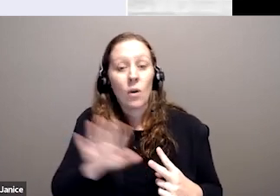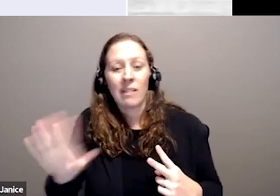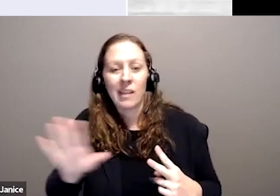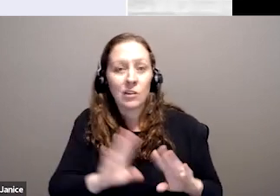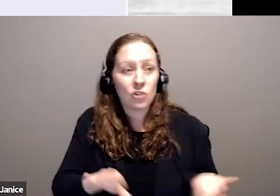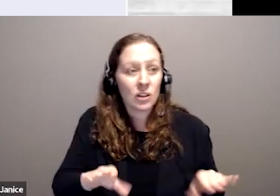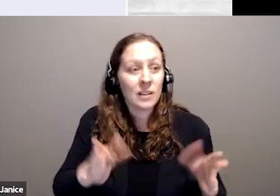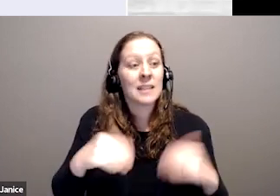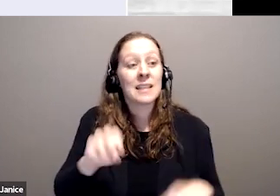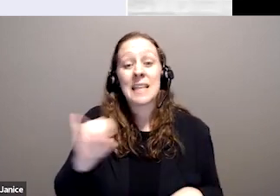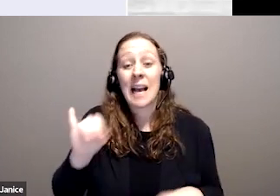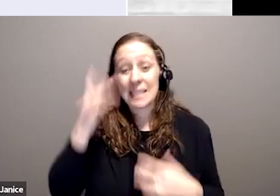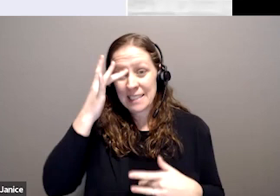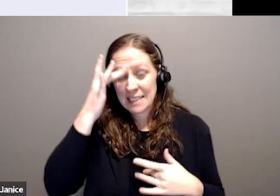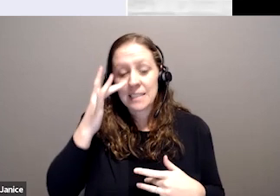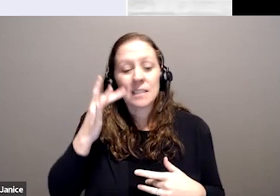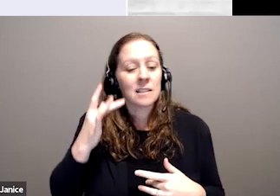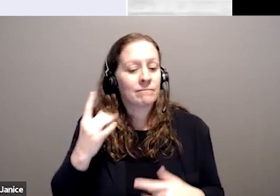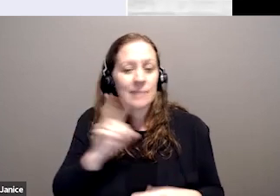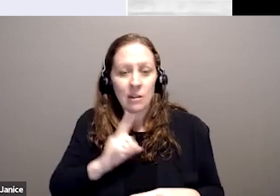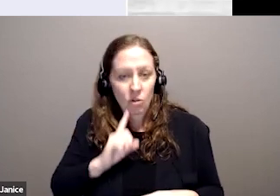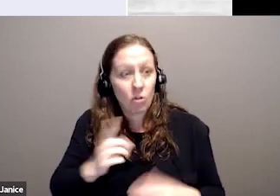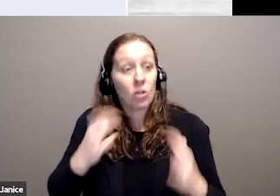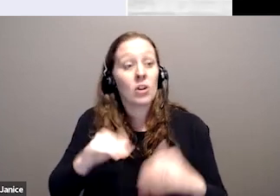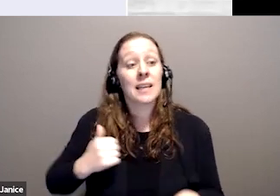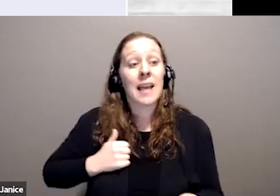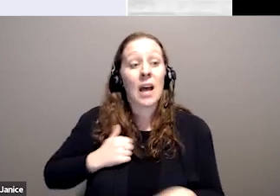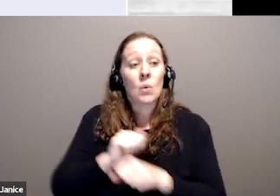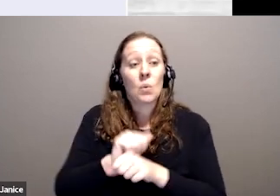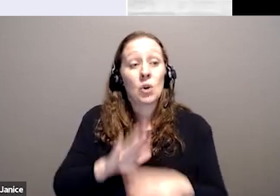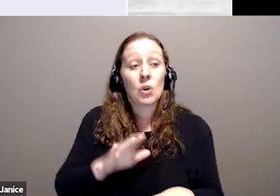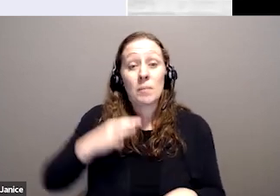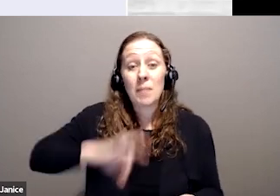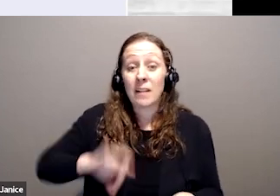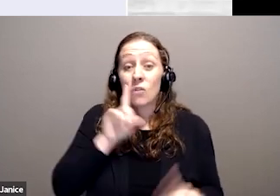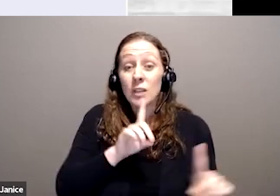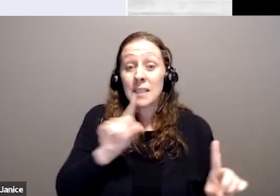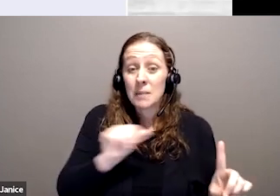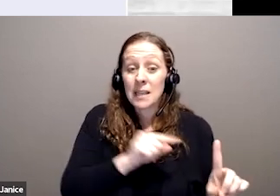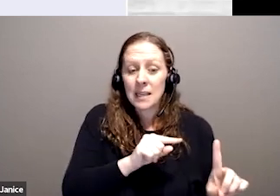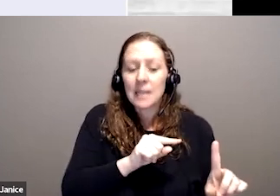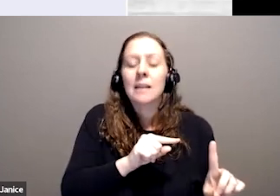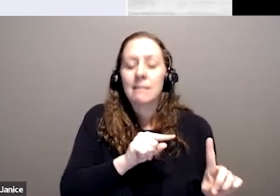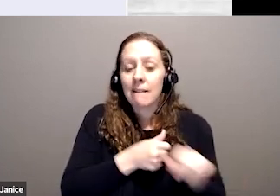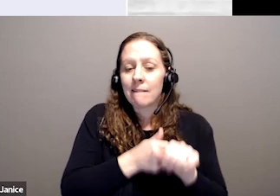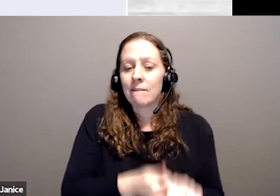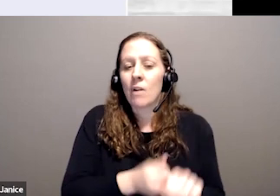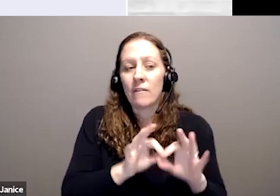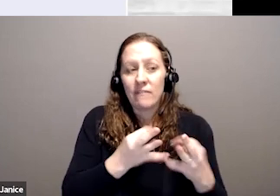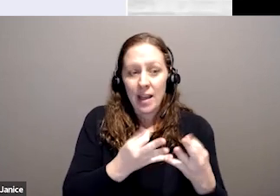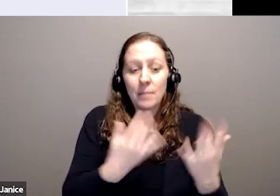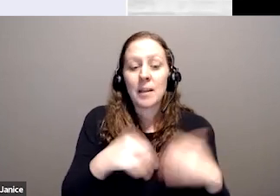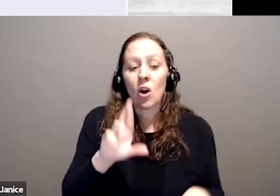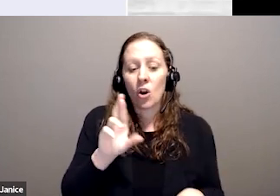EI sickness is single, but the Canada workers' benefit for disability is a family-based unit. The RDSP is